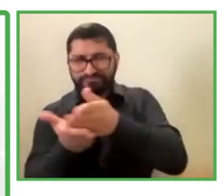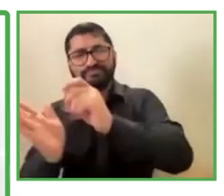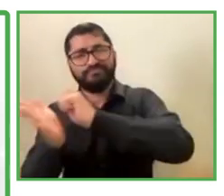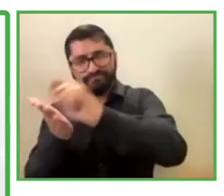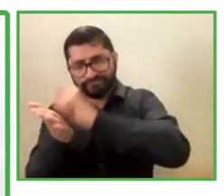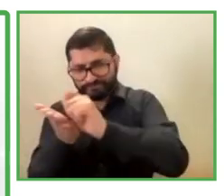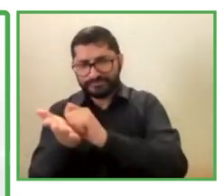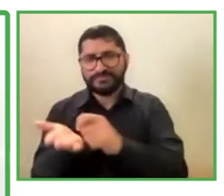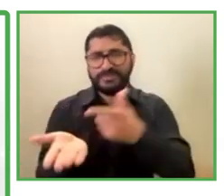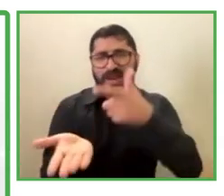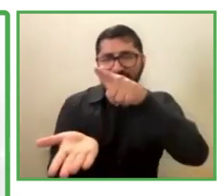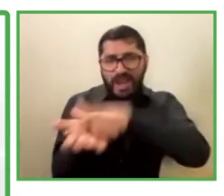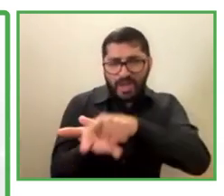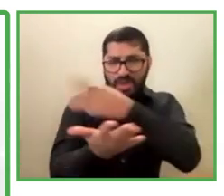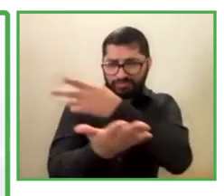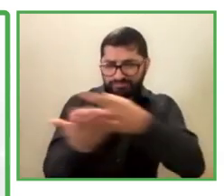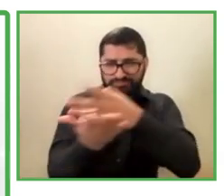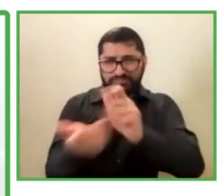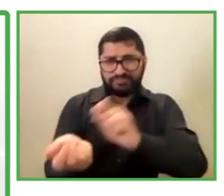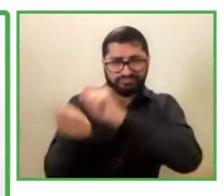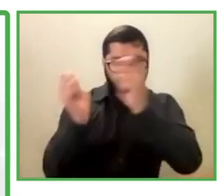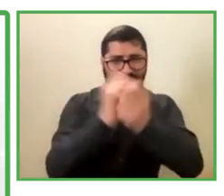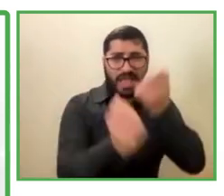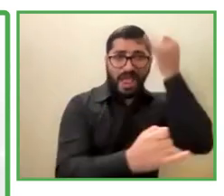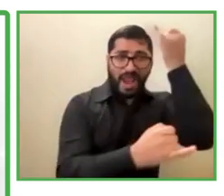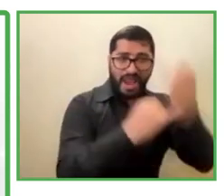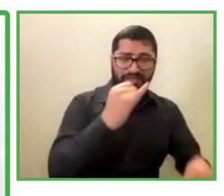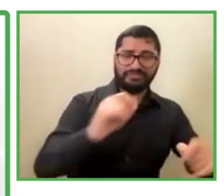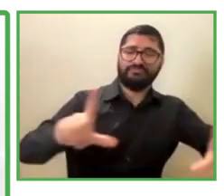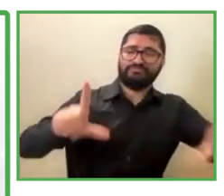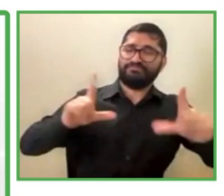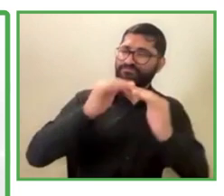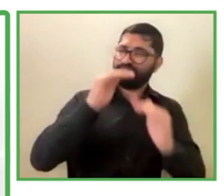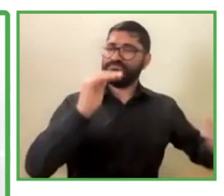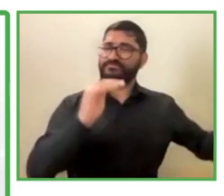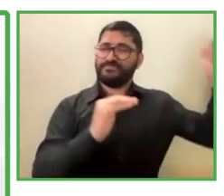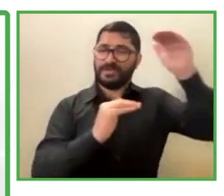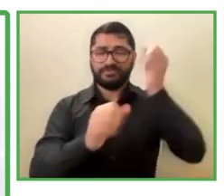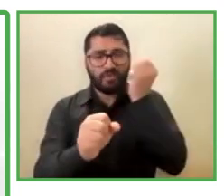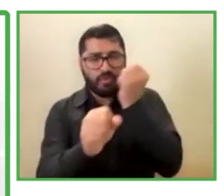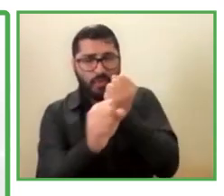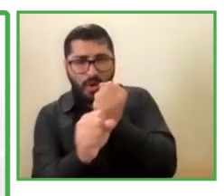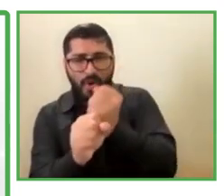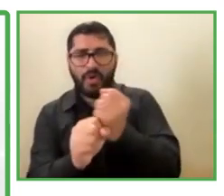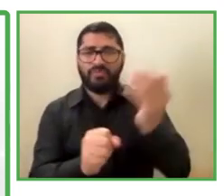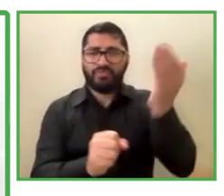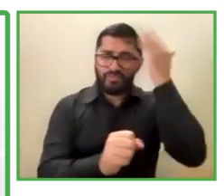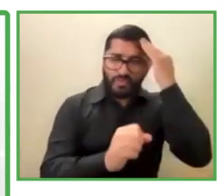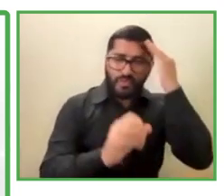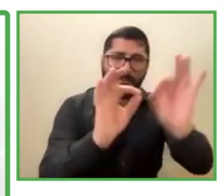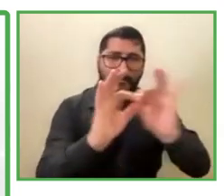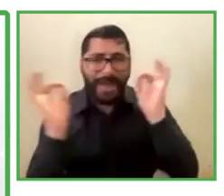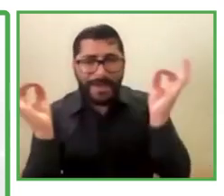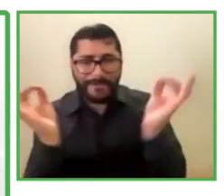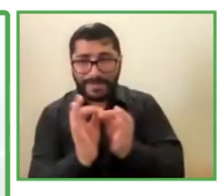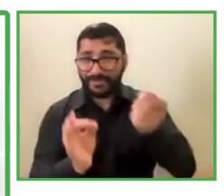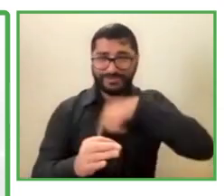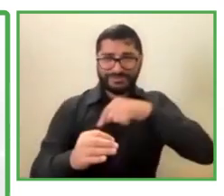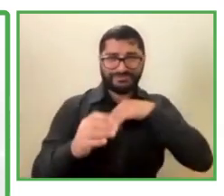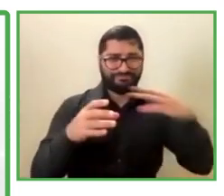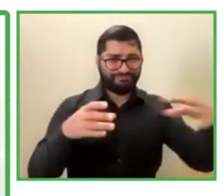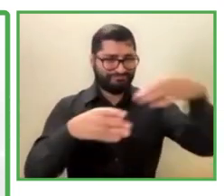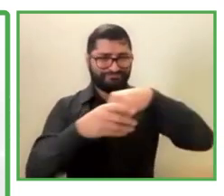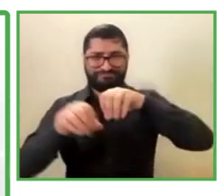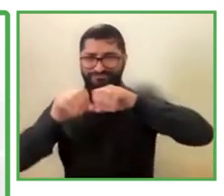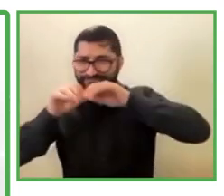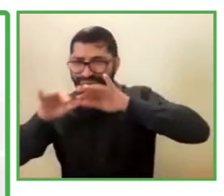to the post-degrees with collaborators and their families, because we do this extensive. This applies